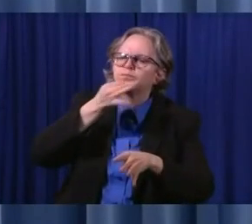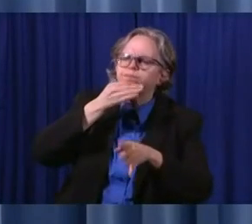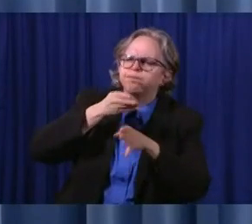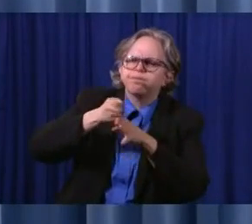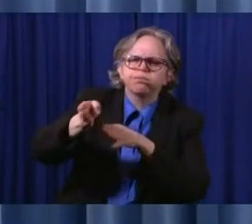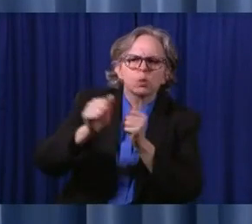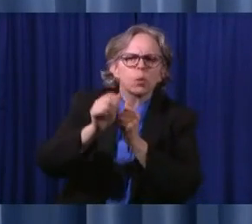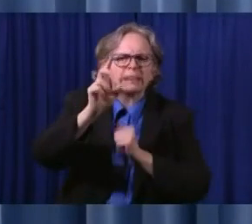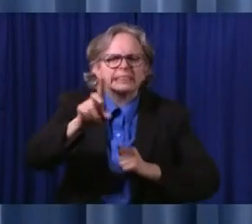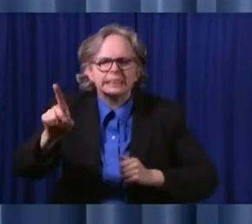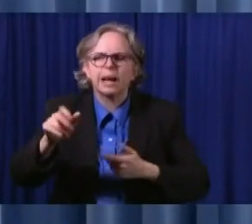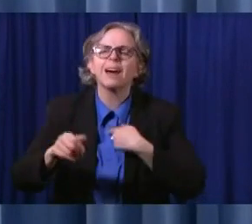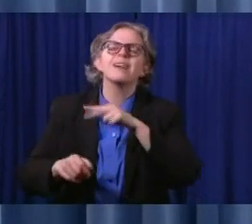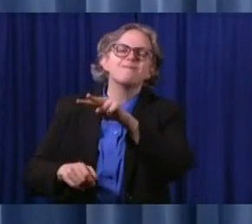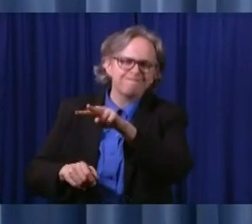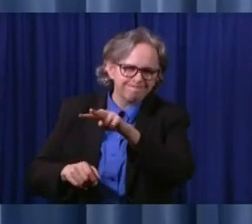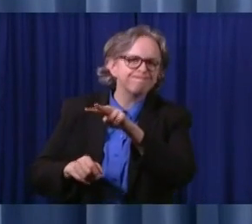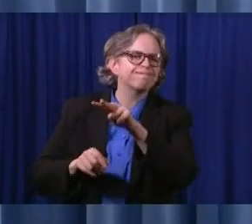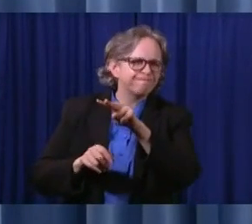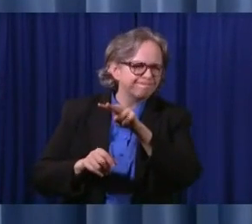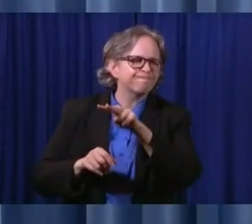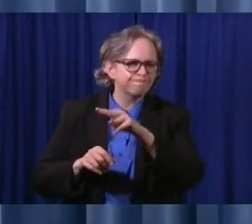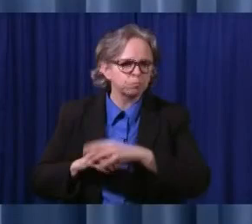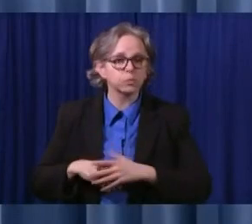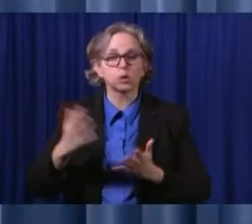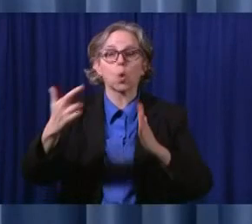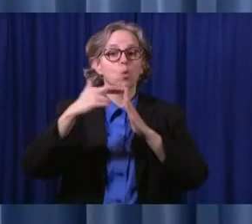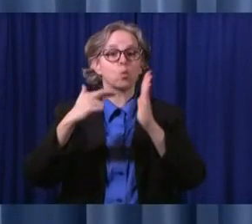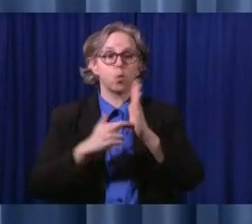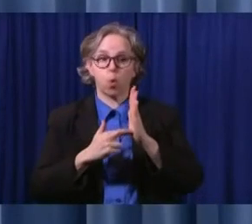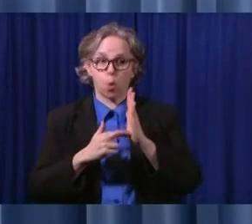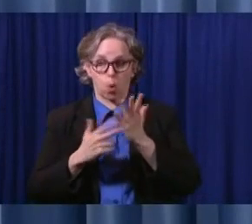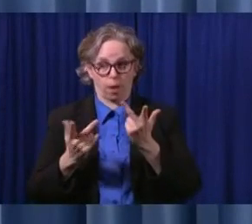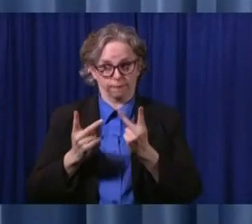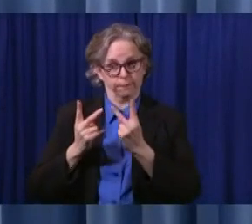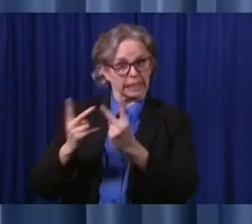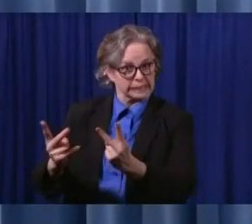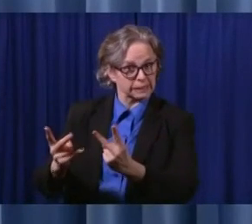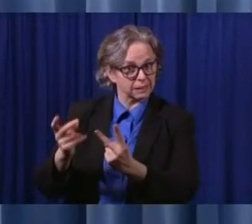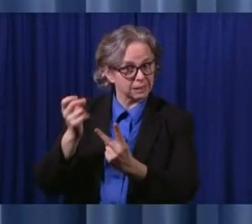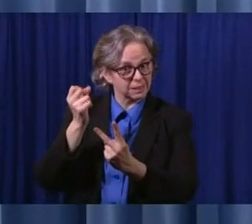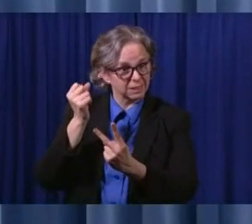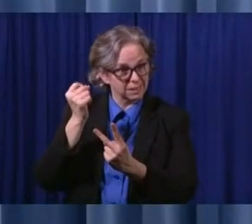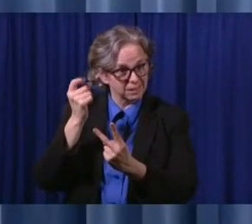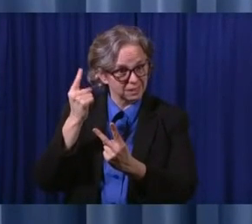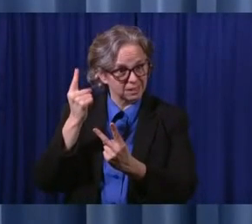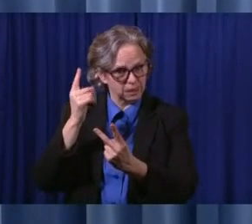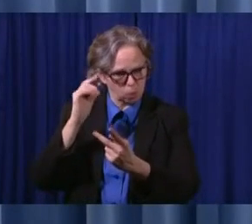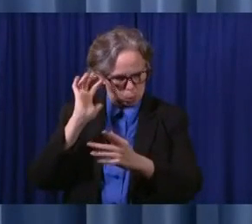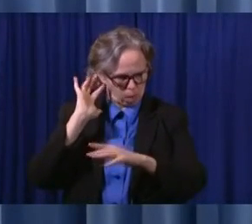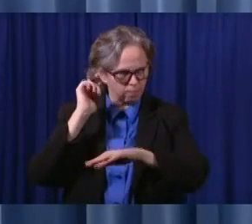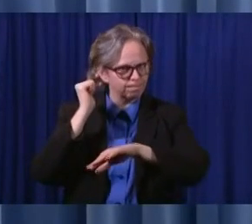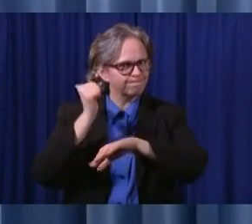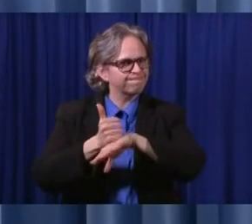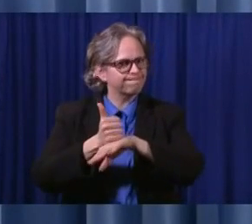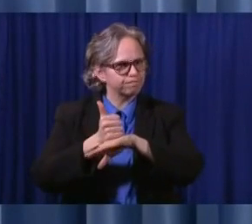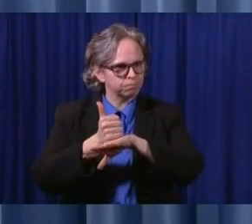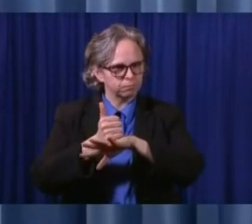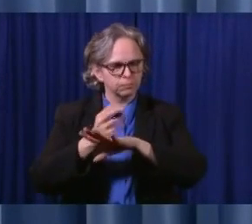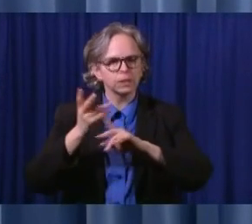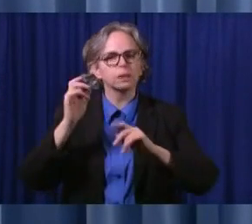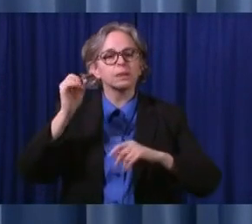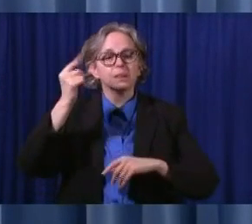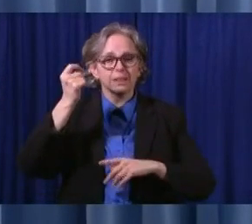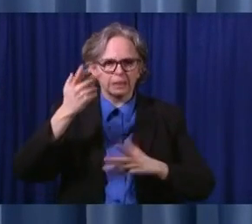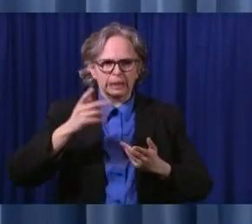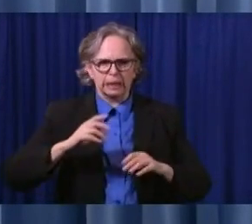visitation jointly developed by the Academy for Senior Health Sciences, Leading Age Ohio, the Ohio Assisted Living Association, the Ohio Health Care